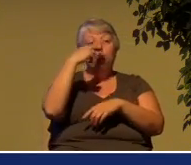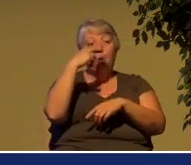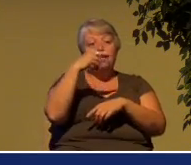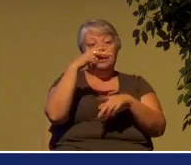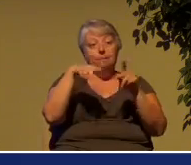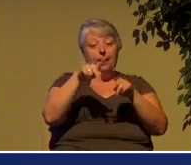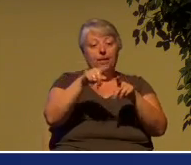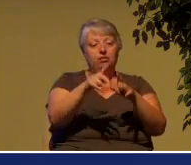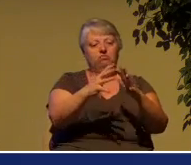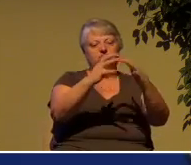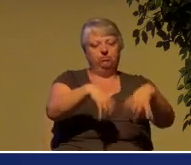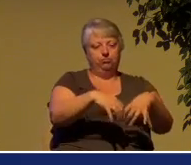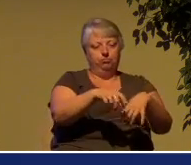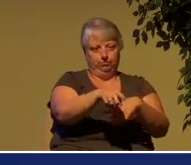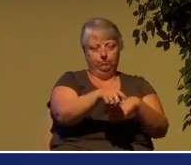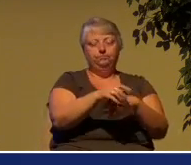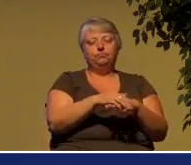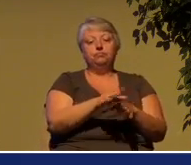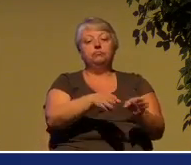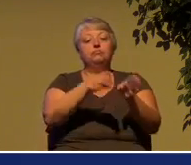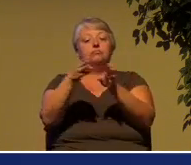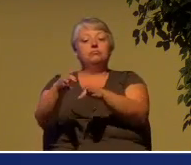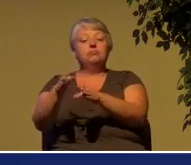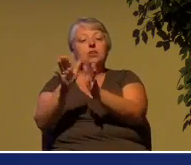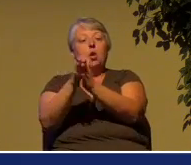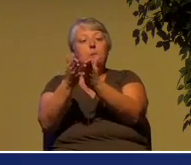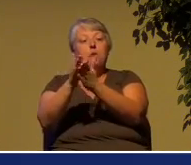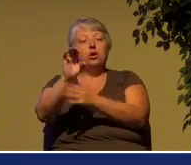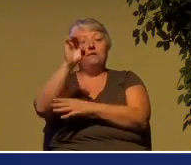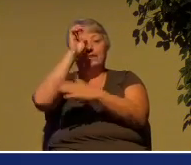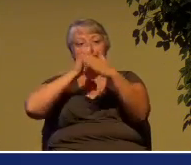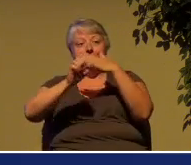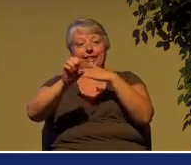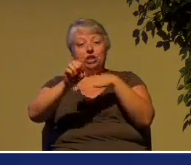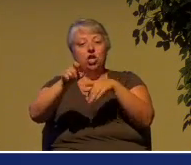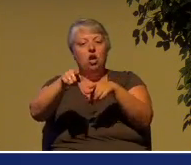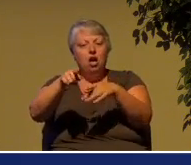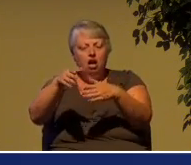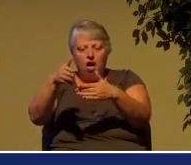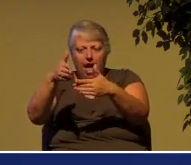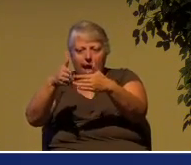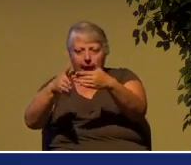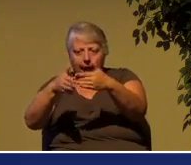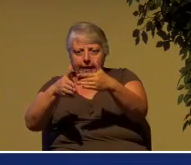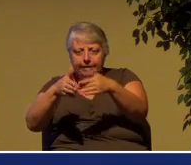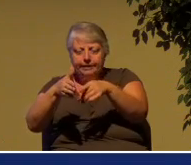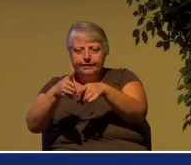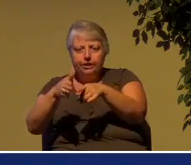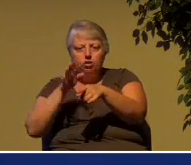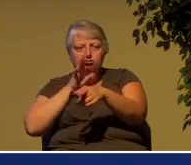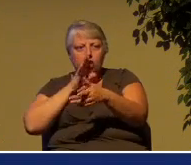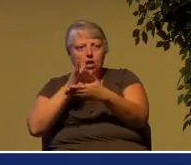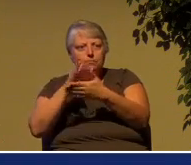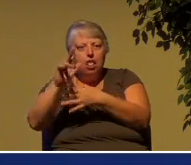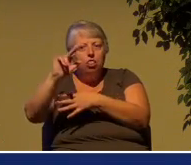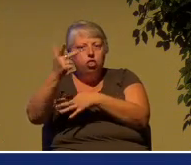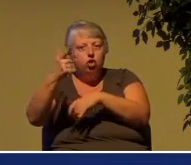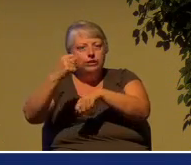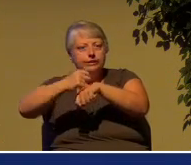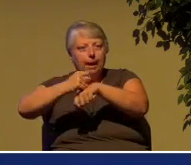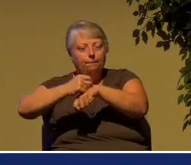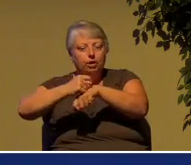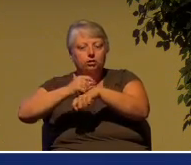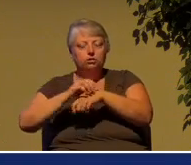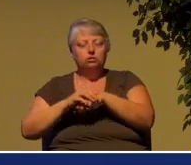Ezekiel ends with a third temple. And the Temple Institute in Israel